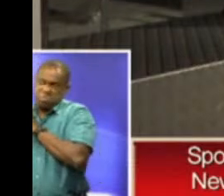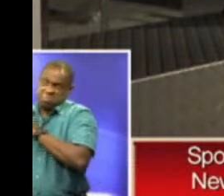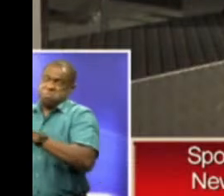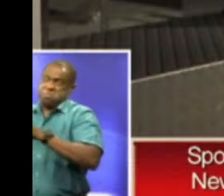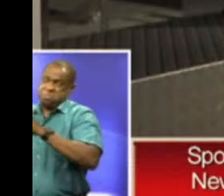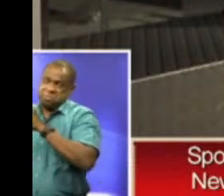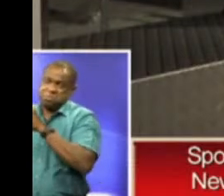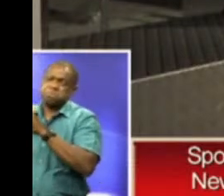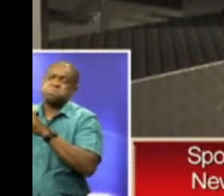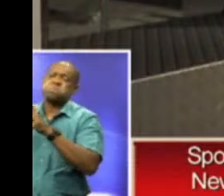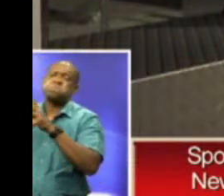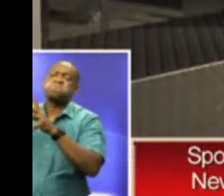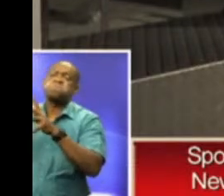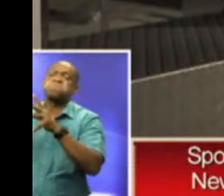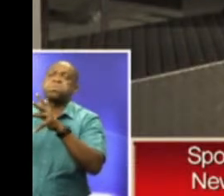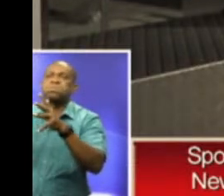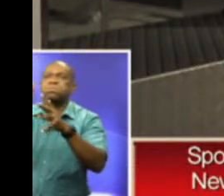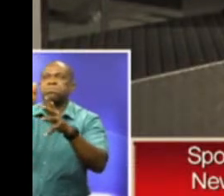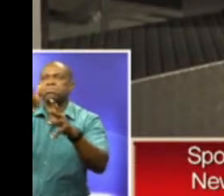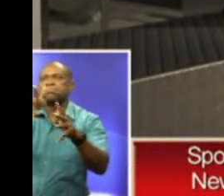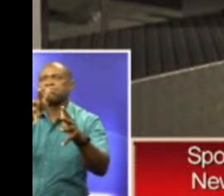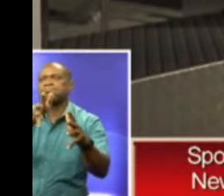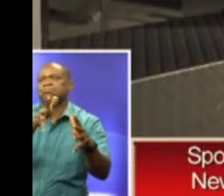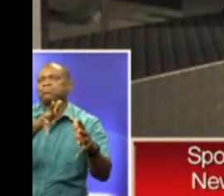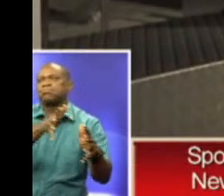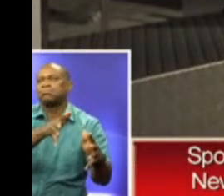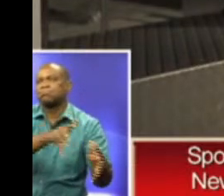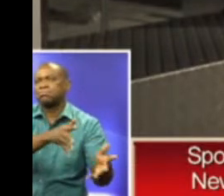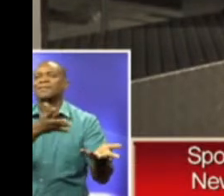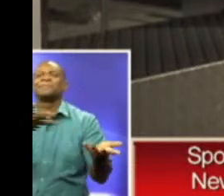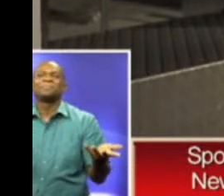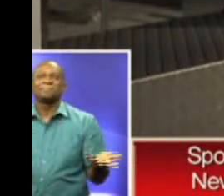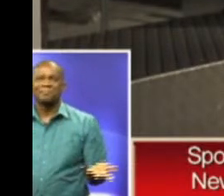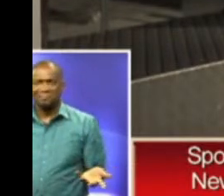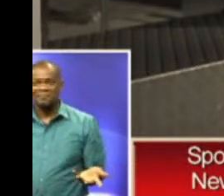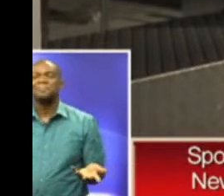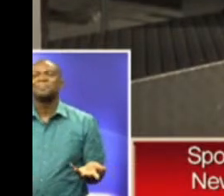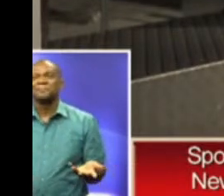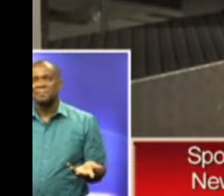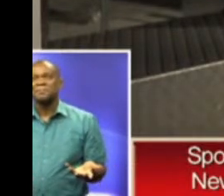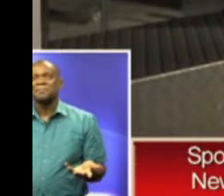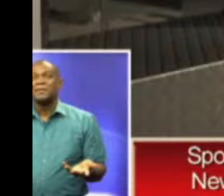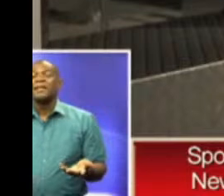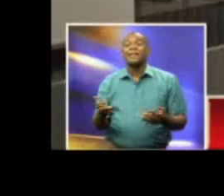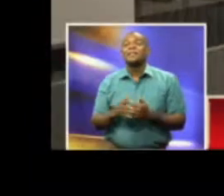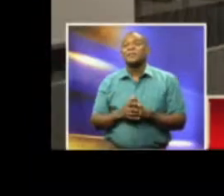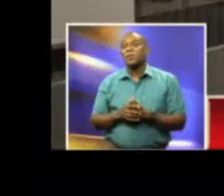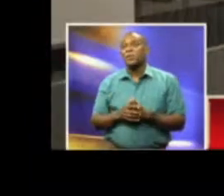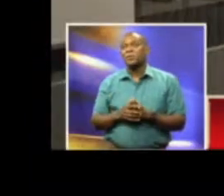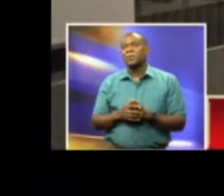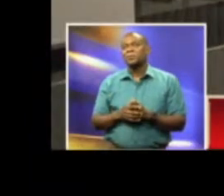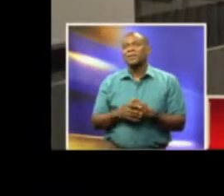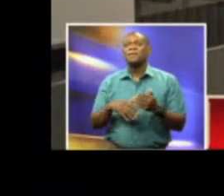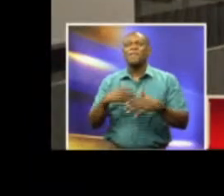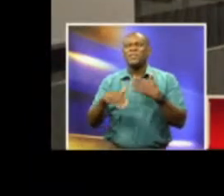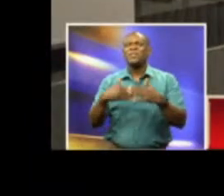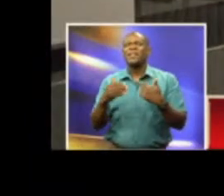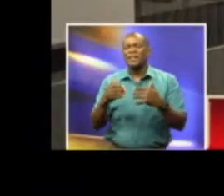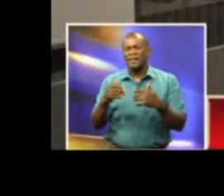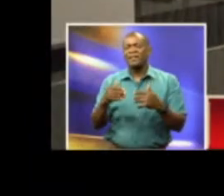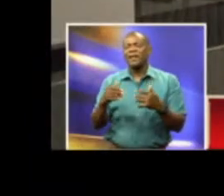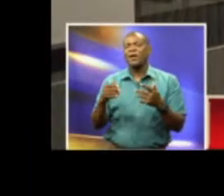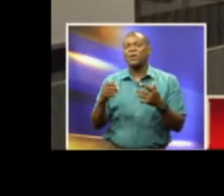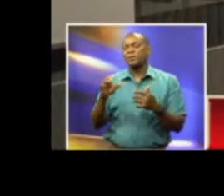the islands in terms of where that bulk of moisture was, and then it later downgraded further into a post-tropical